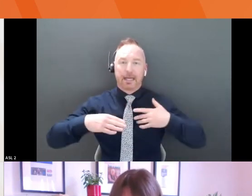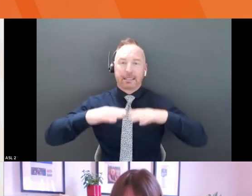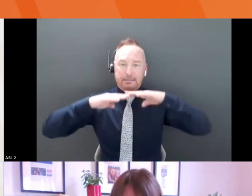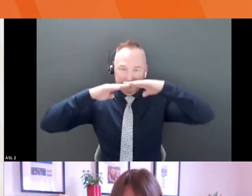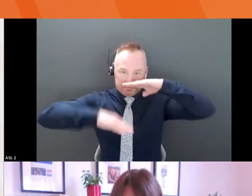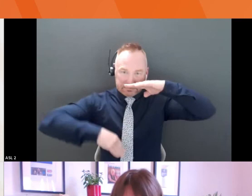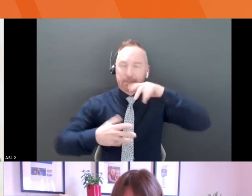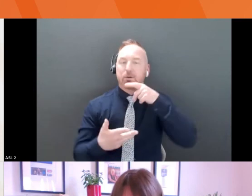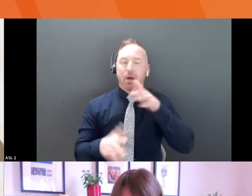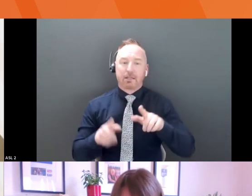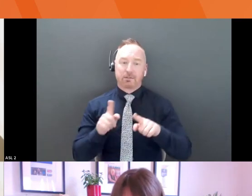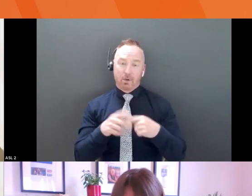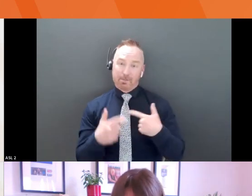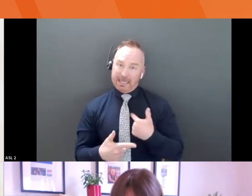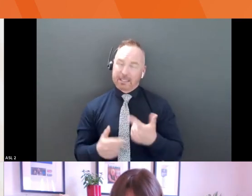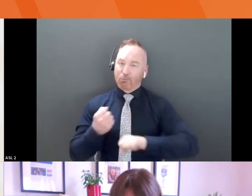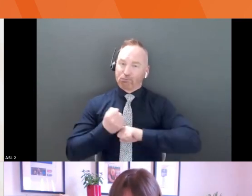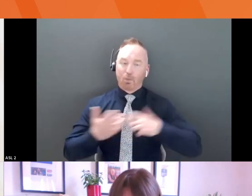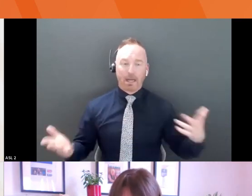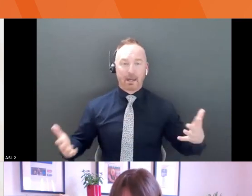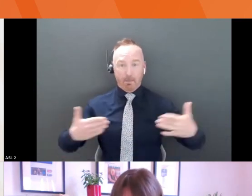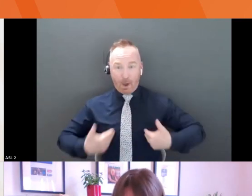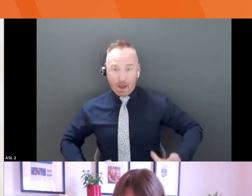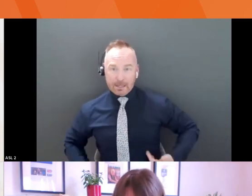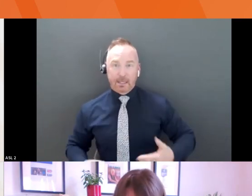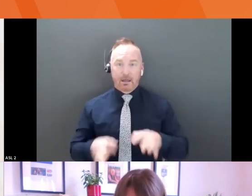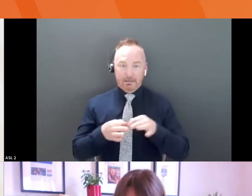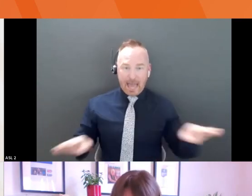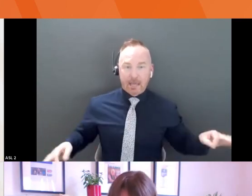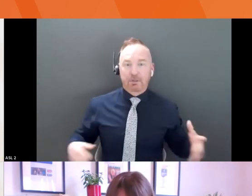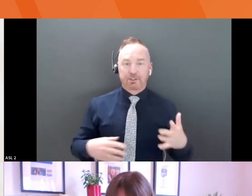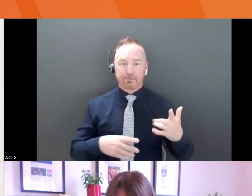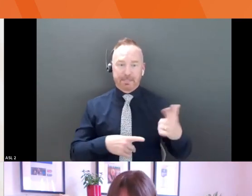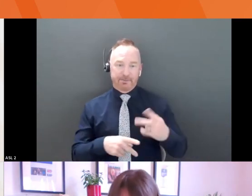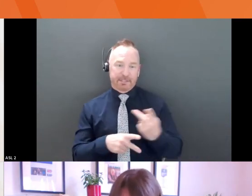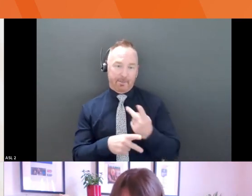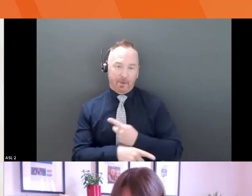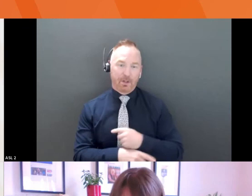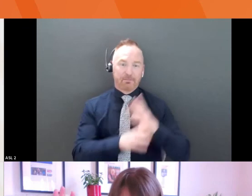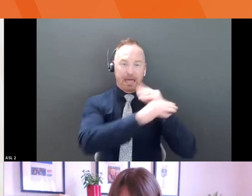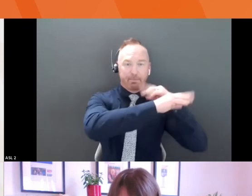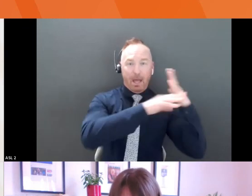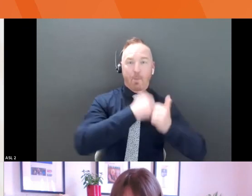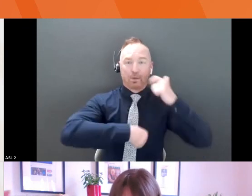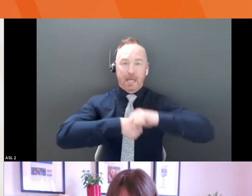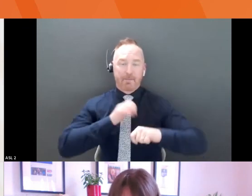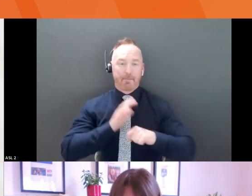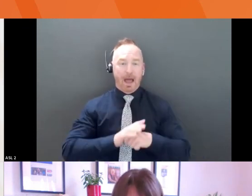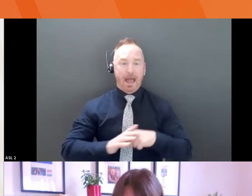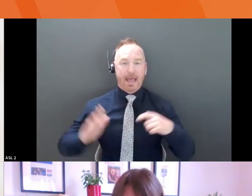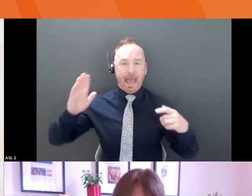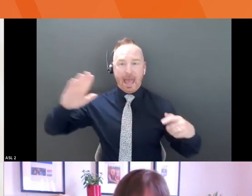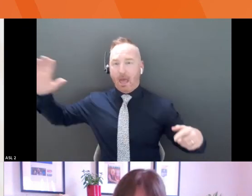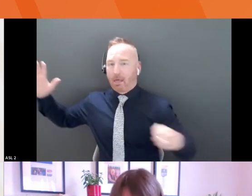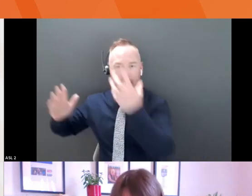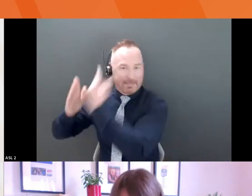talking. And so I find these virtual ones, like my arm is gone half the time, or I've got a little hand coming